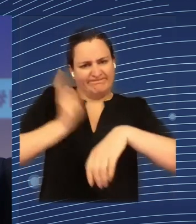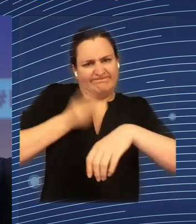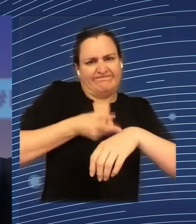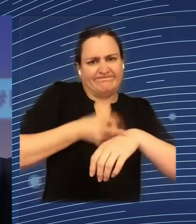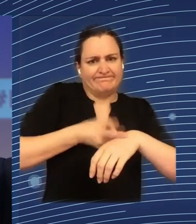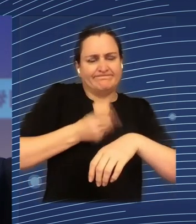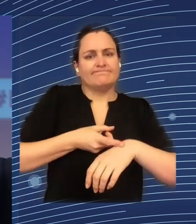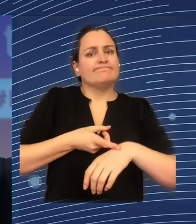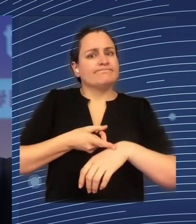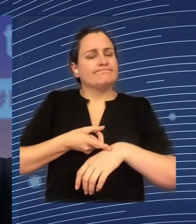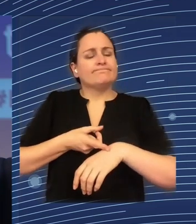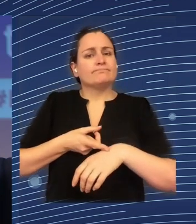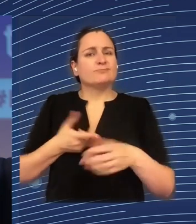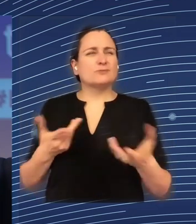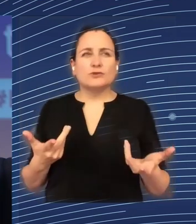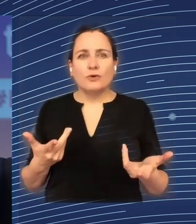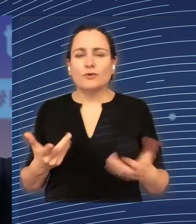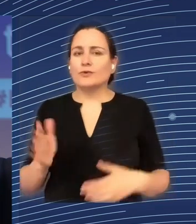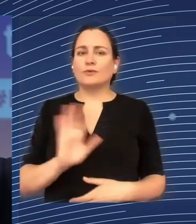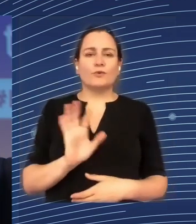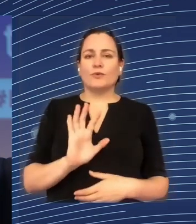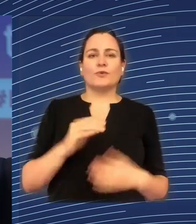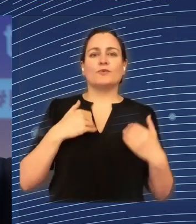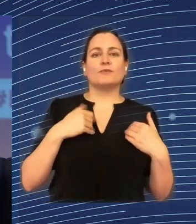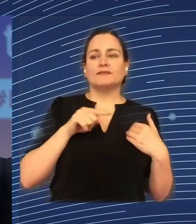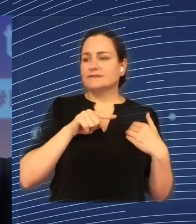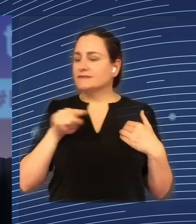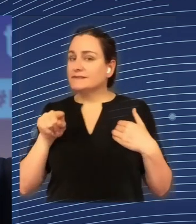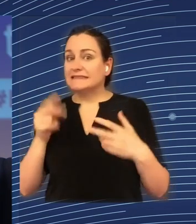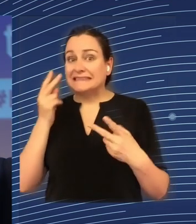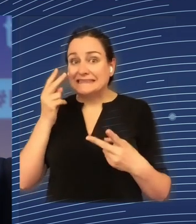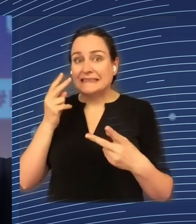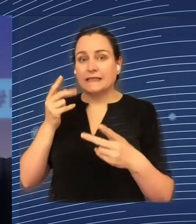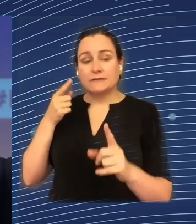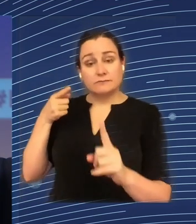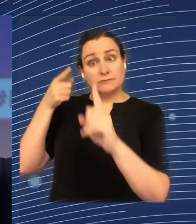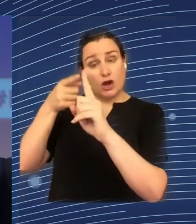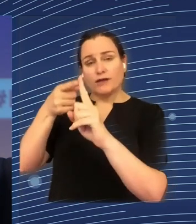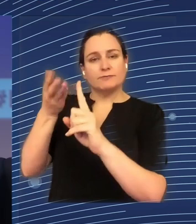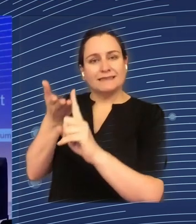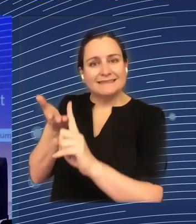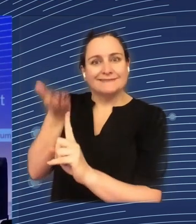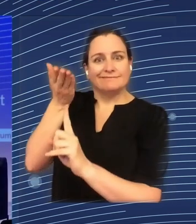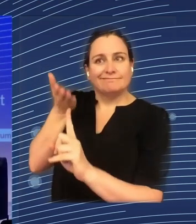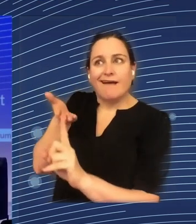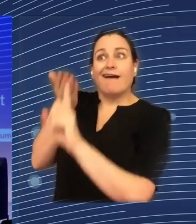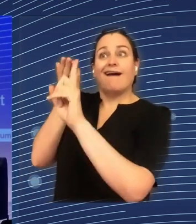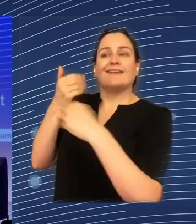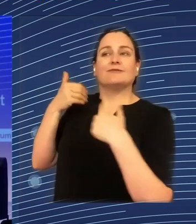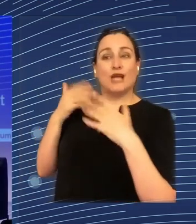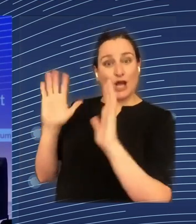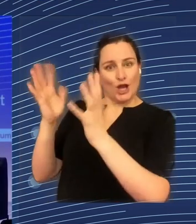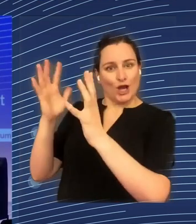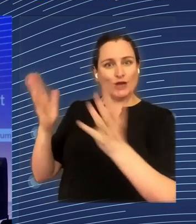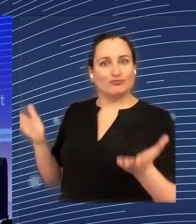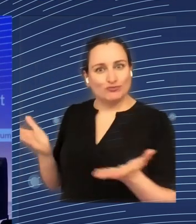reward achieving higher targets. What is your opinion? Okay, so thank you very much for the question